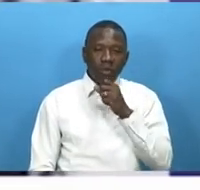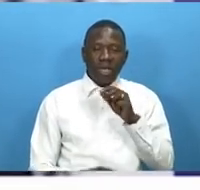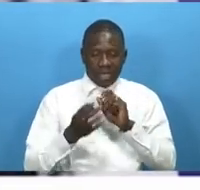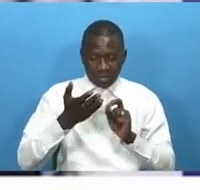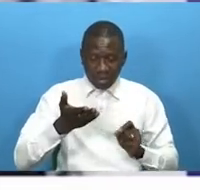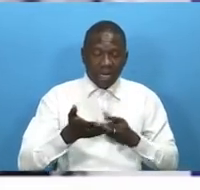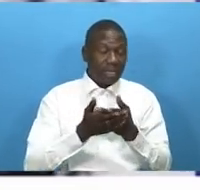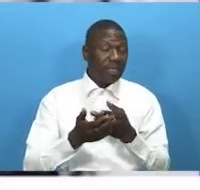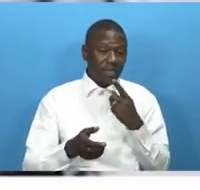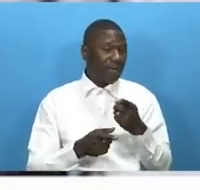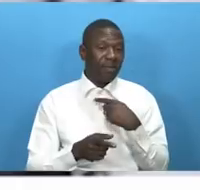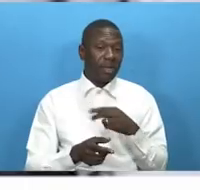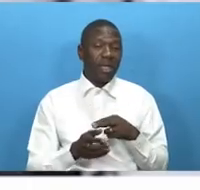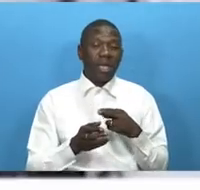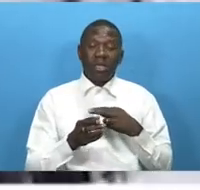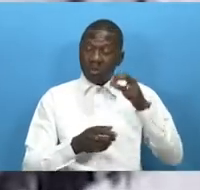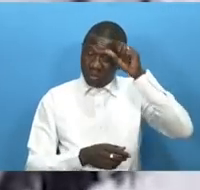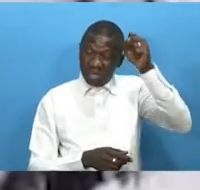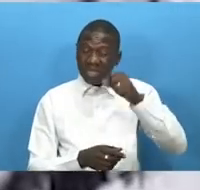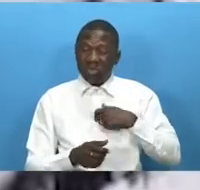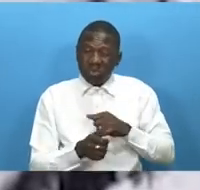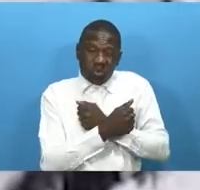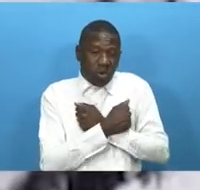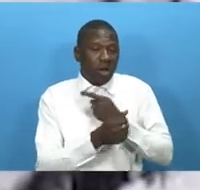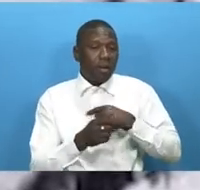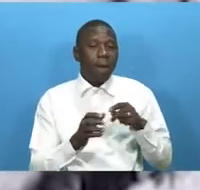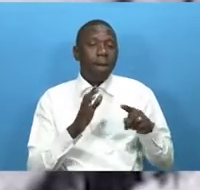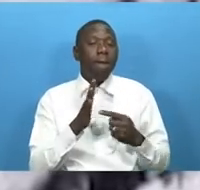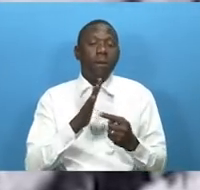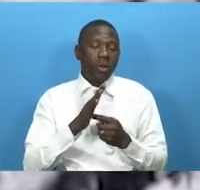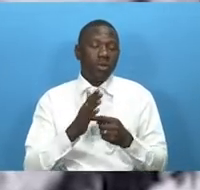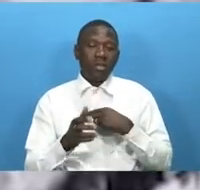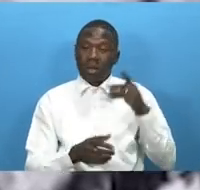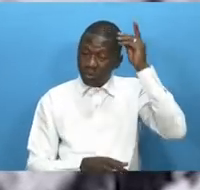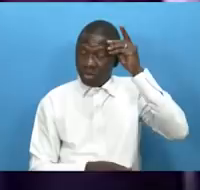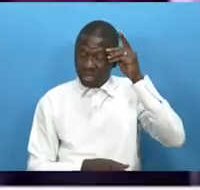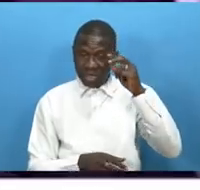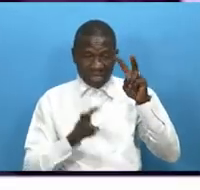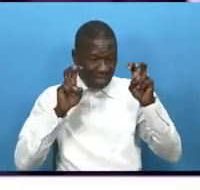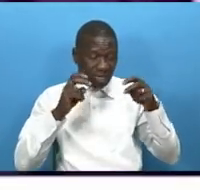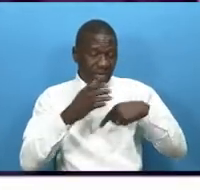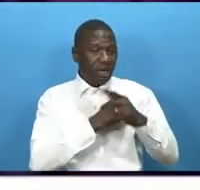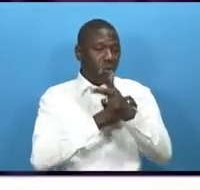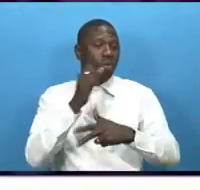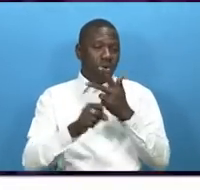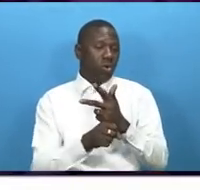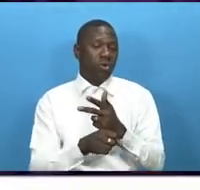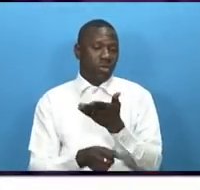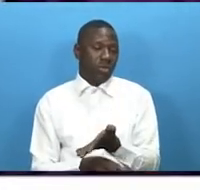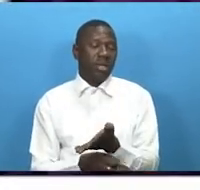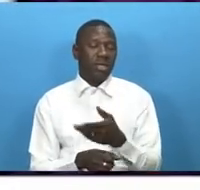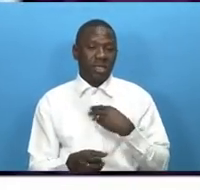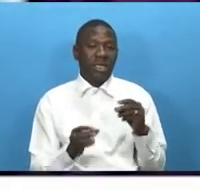before have ruling dynasties been of more importance as a focus of political analysis around the world than today, as